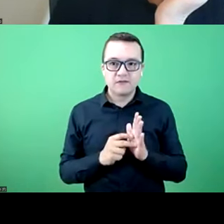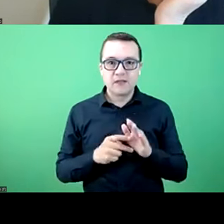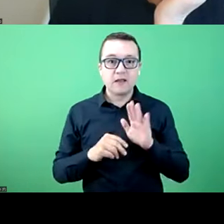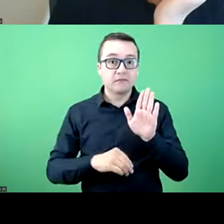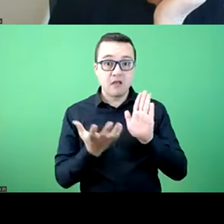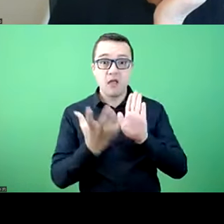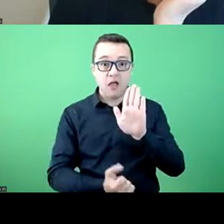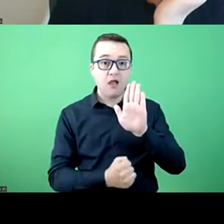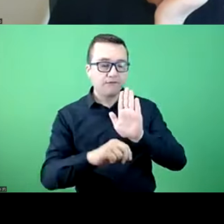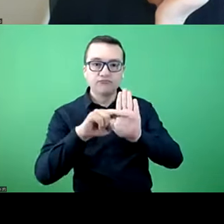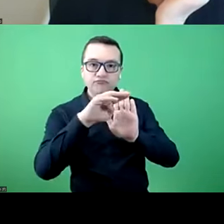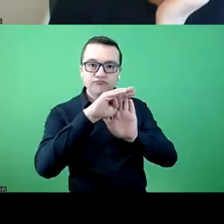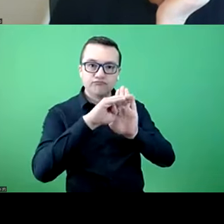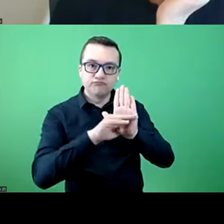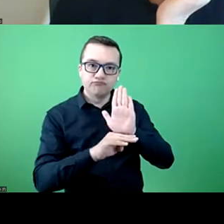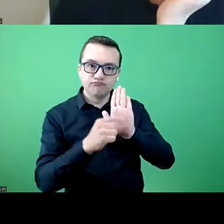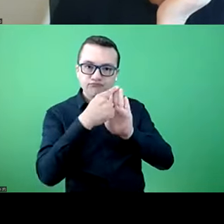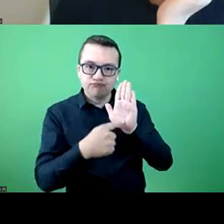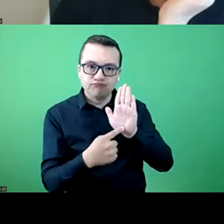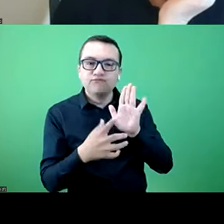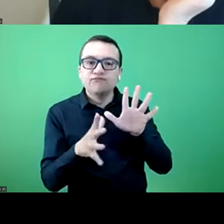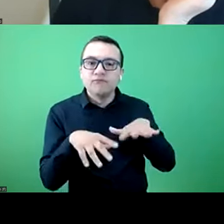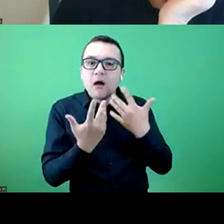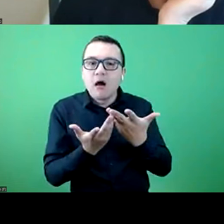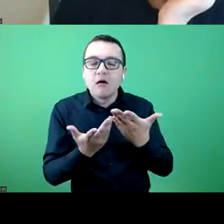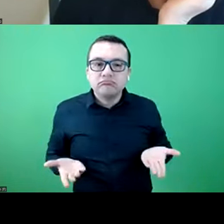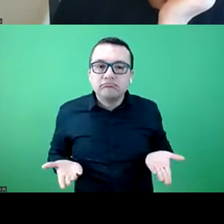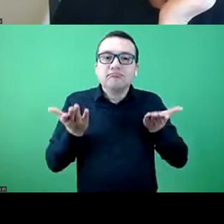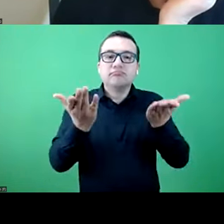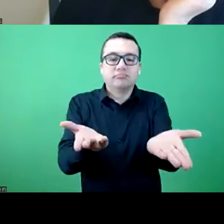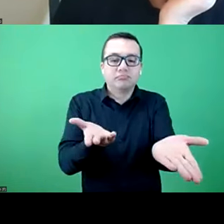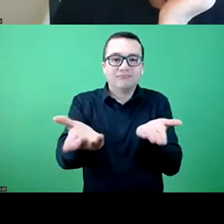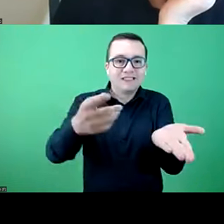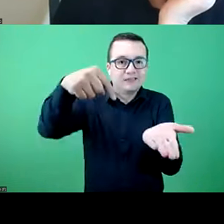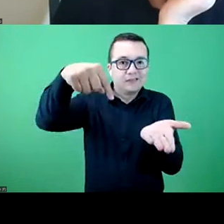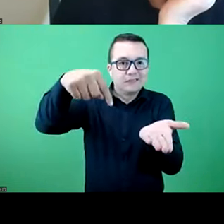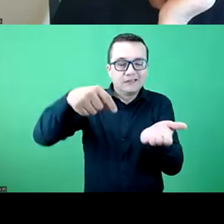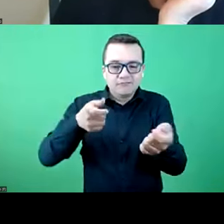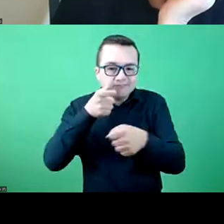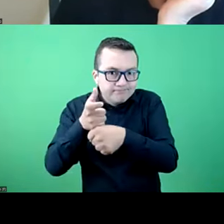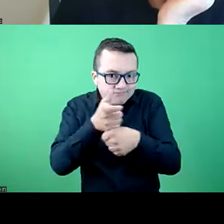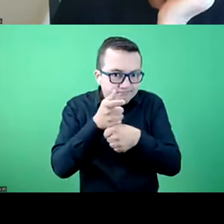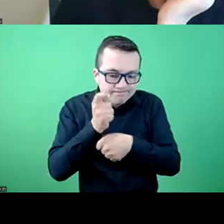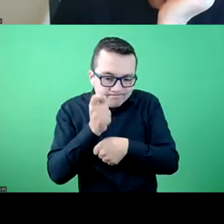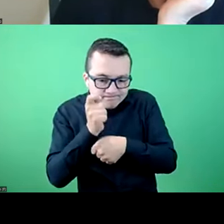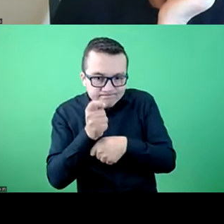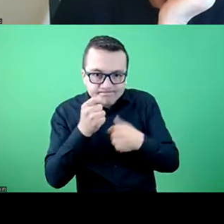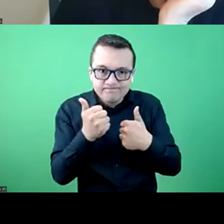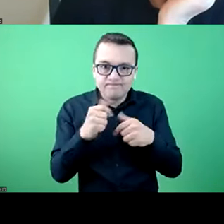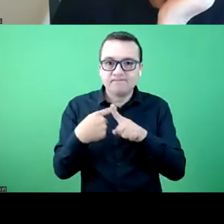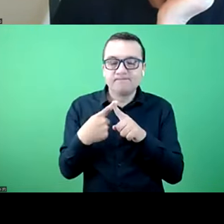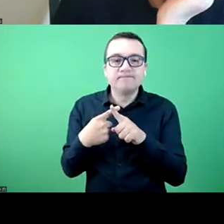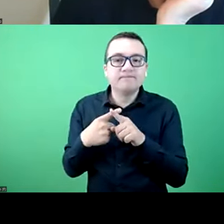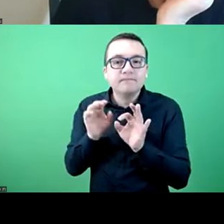the regulatory proposals and the care model